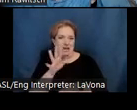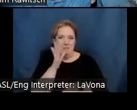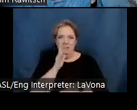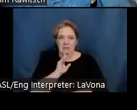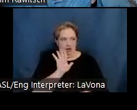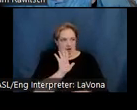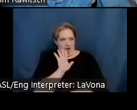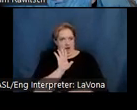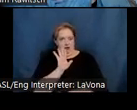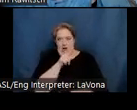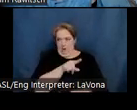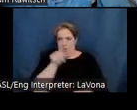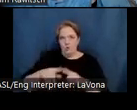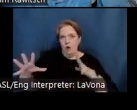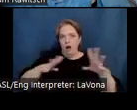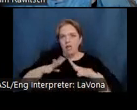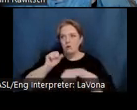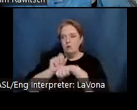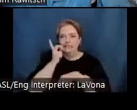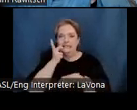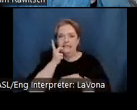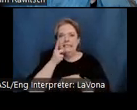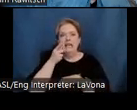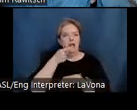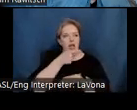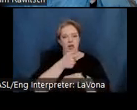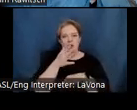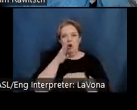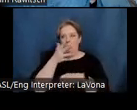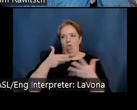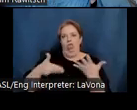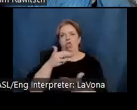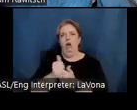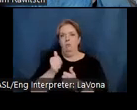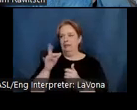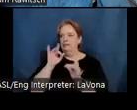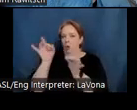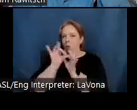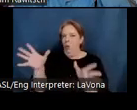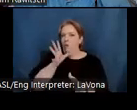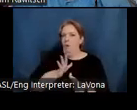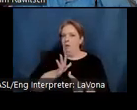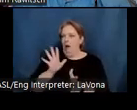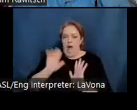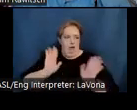the fast women of Hollywood. Sam loved to tell that story. So he instead joined the army.